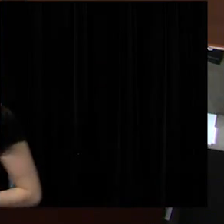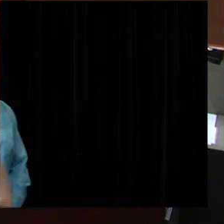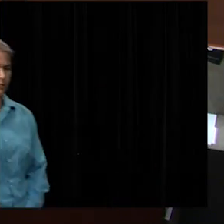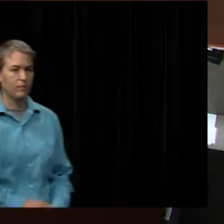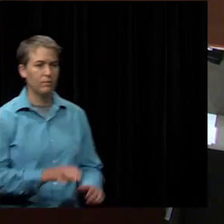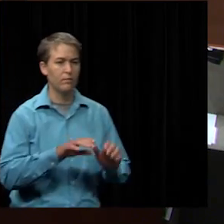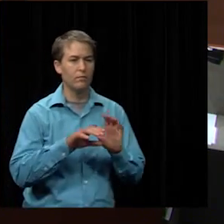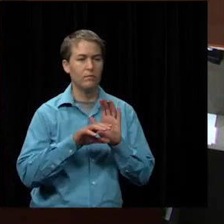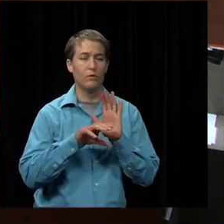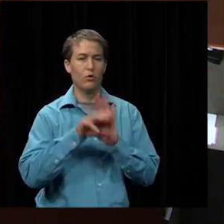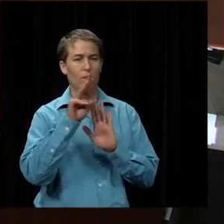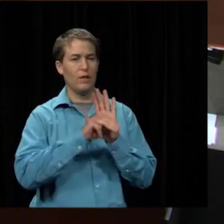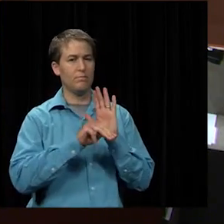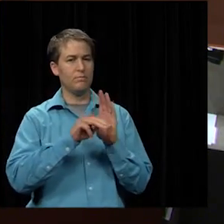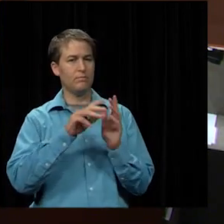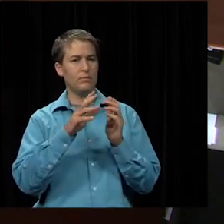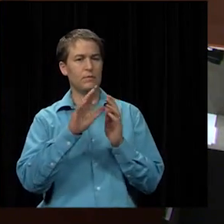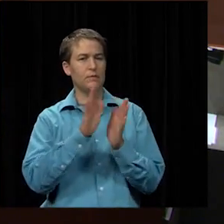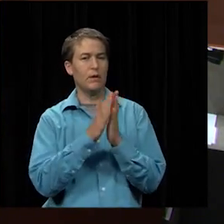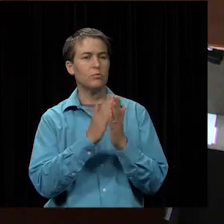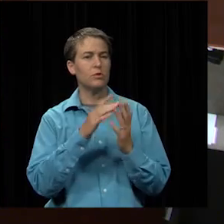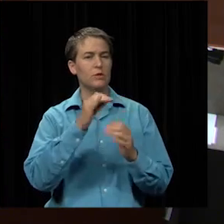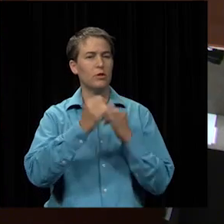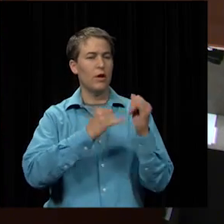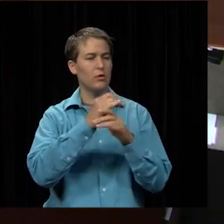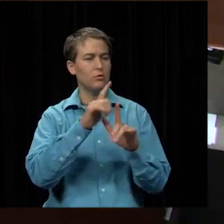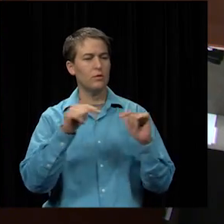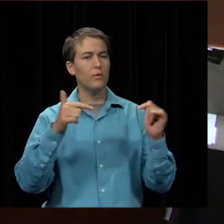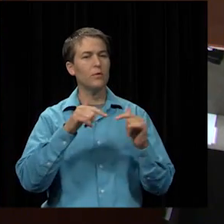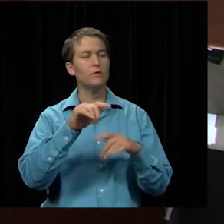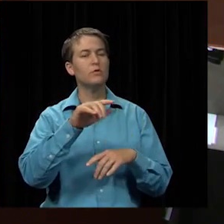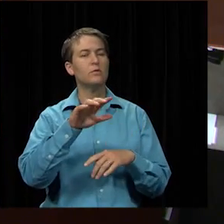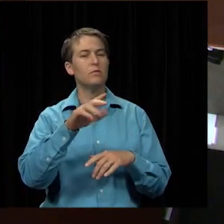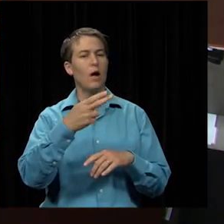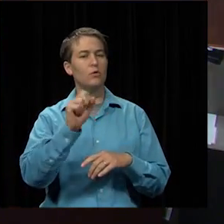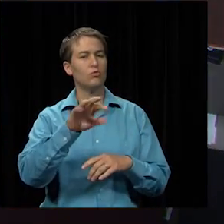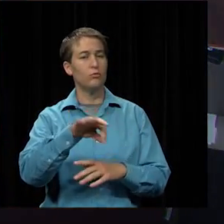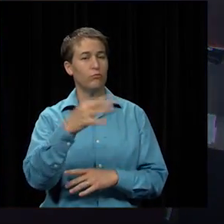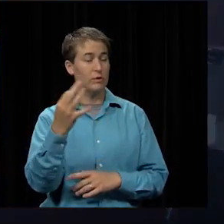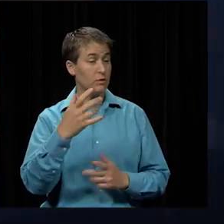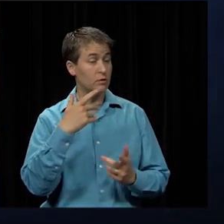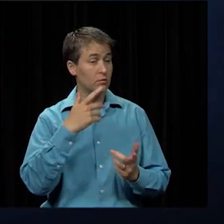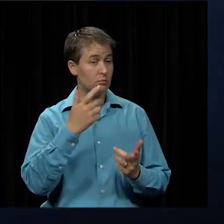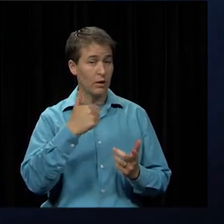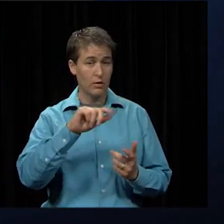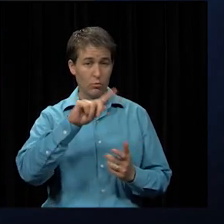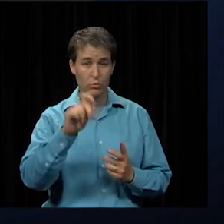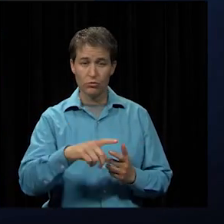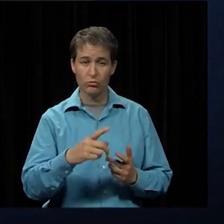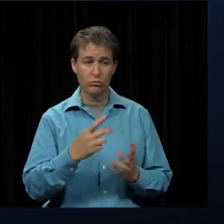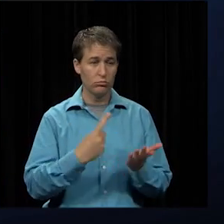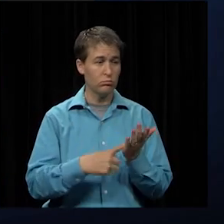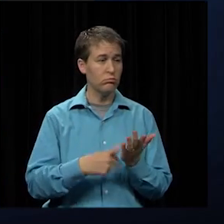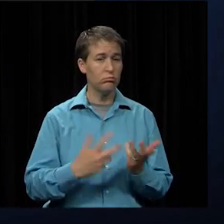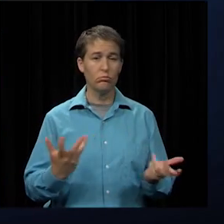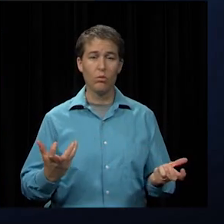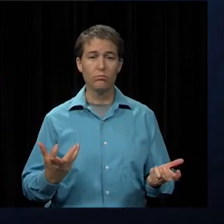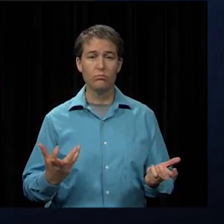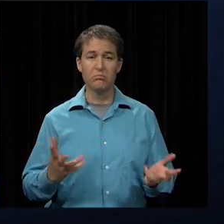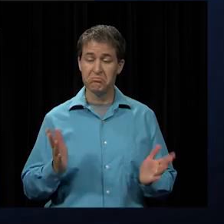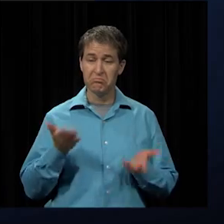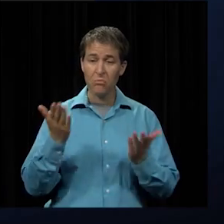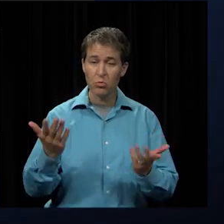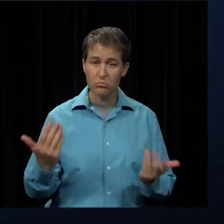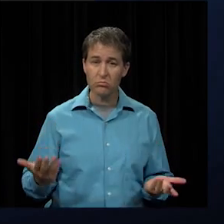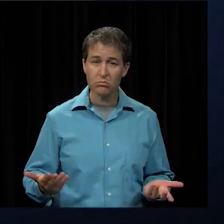language high school french part of the curriculum cycle uh any questions or dialogue okay a motion